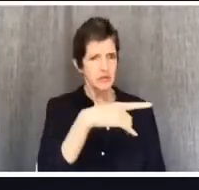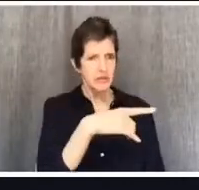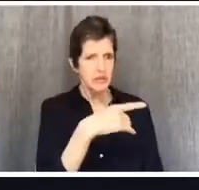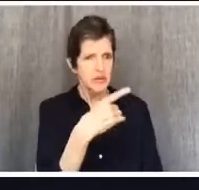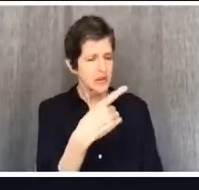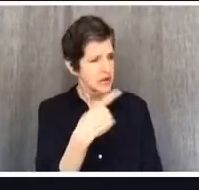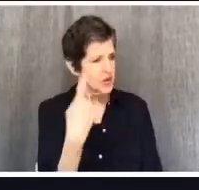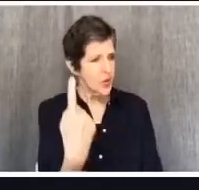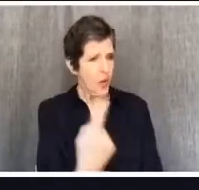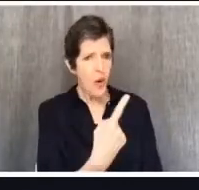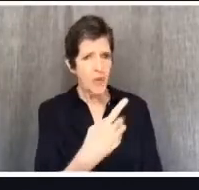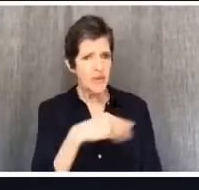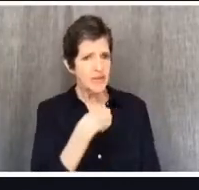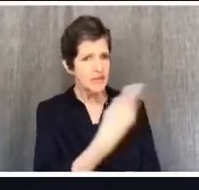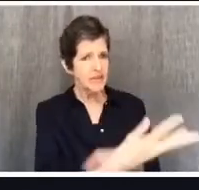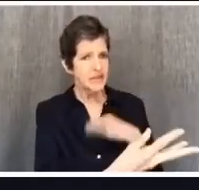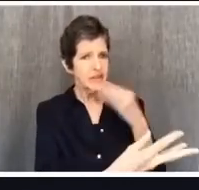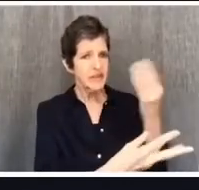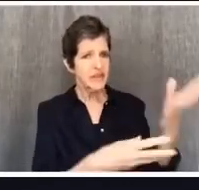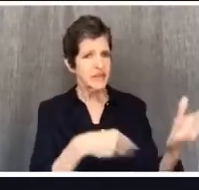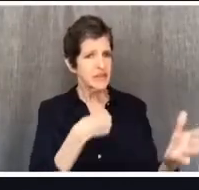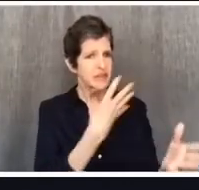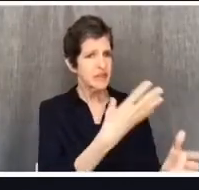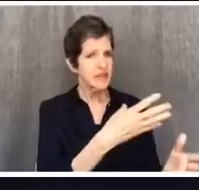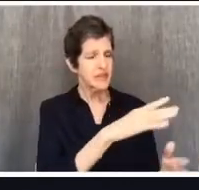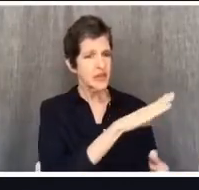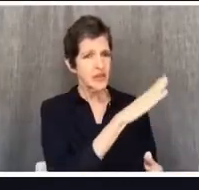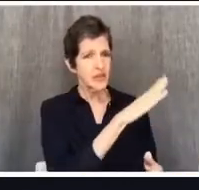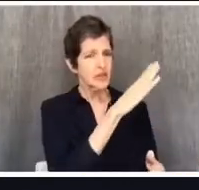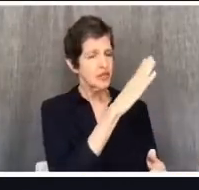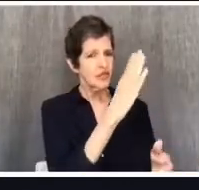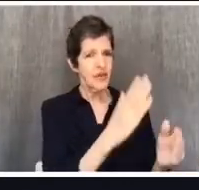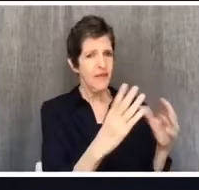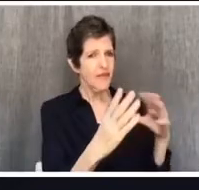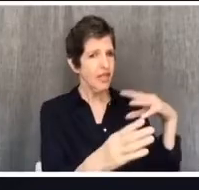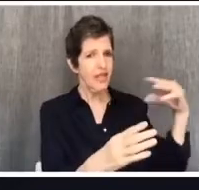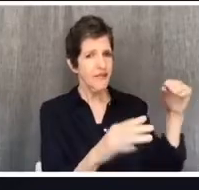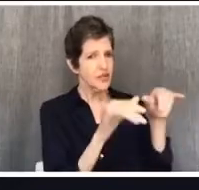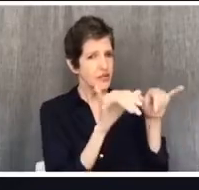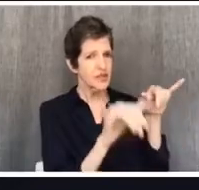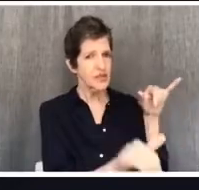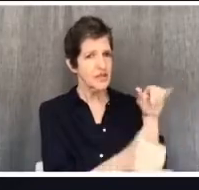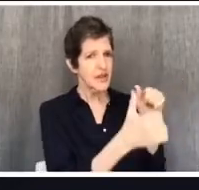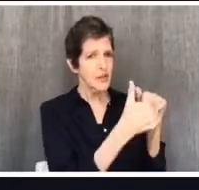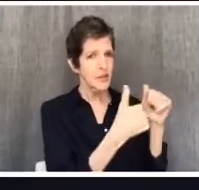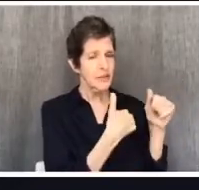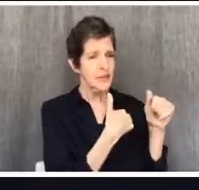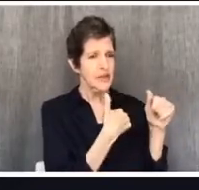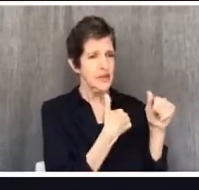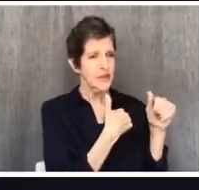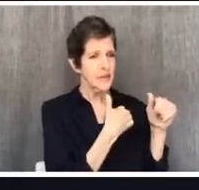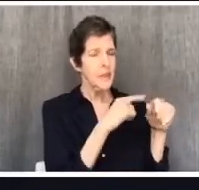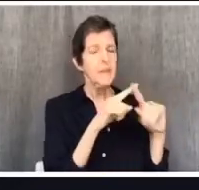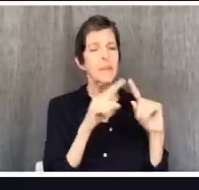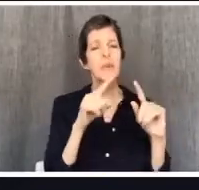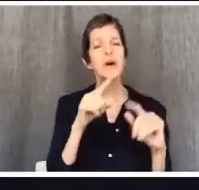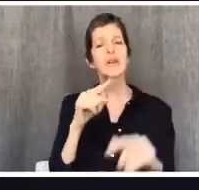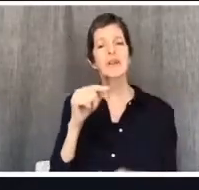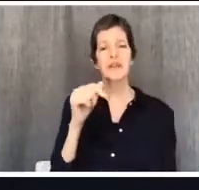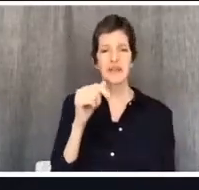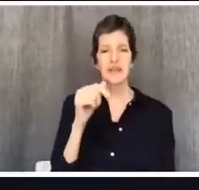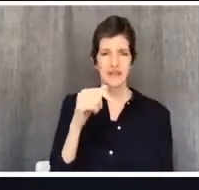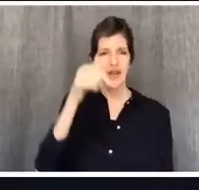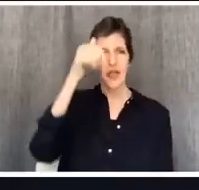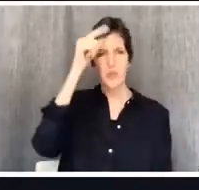everything that I've had. The older son has become to assume that he is owed some blessing because of his